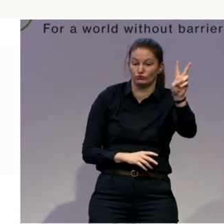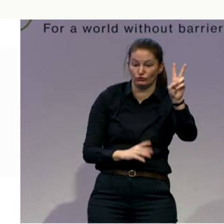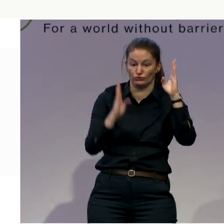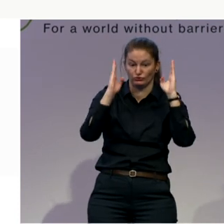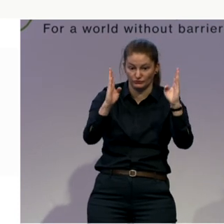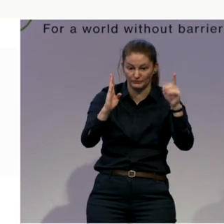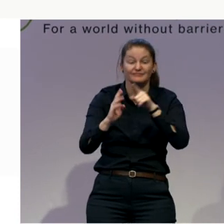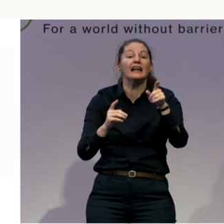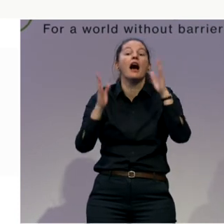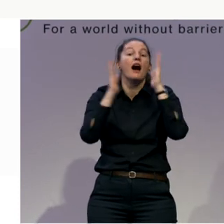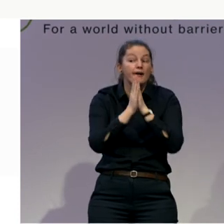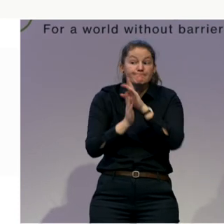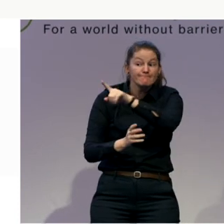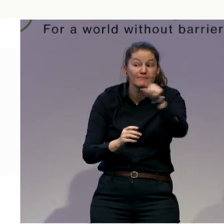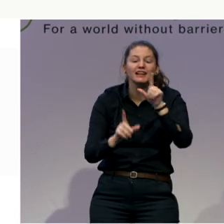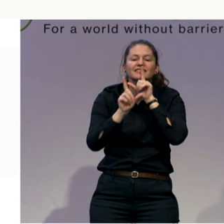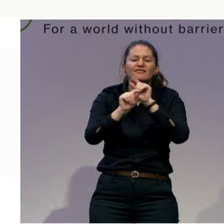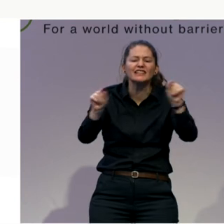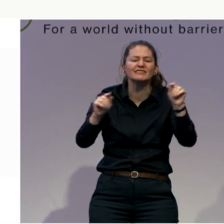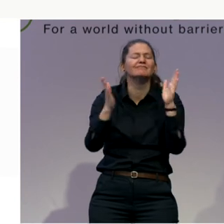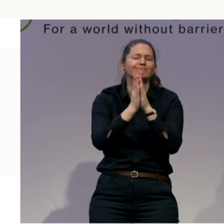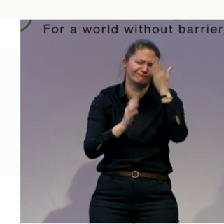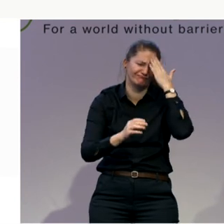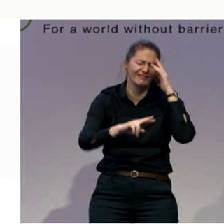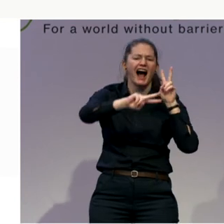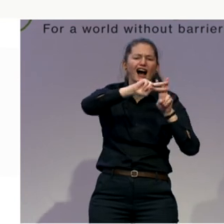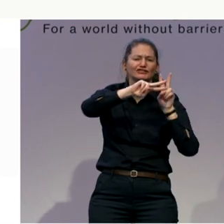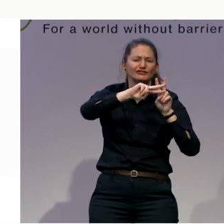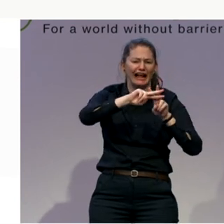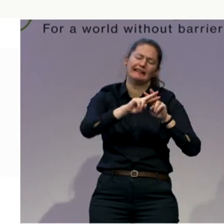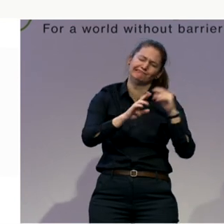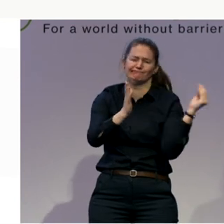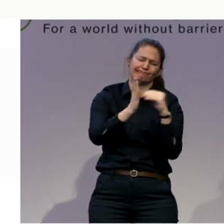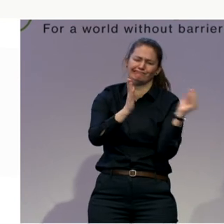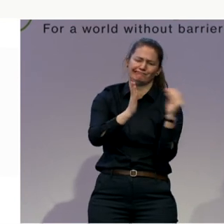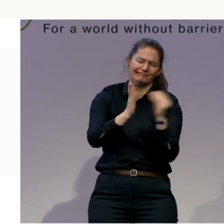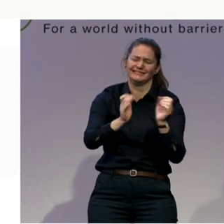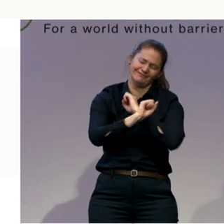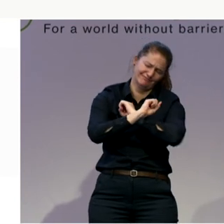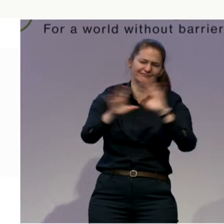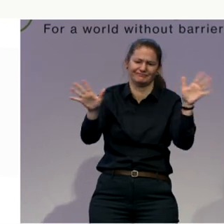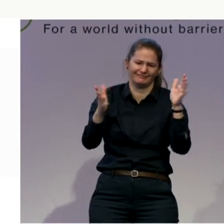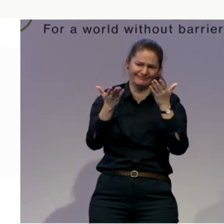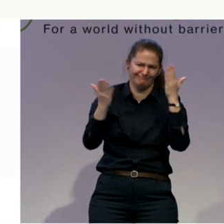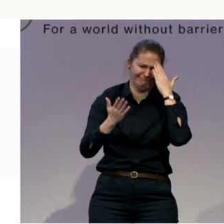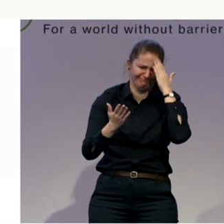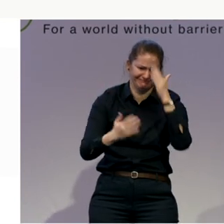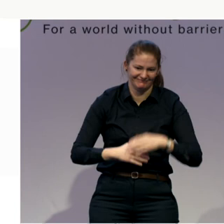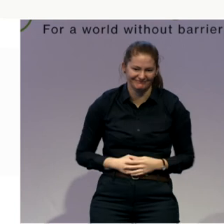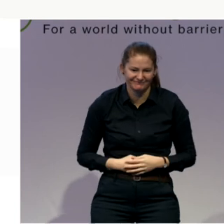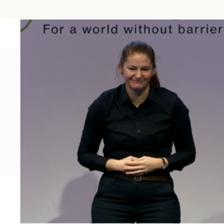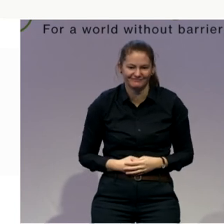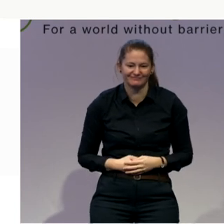so much tweets and the conversation is out there and we really appreciate it because it makes sure the people that are not in the room can be part of our conversation.